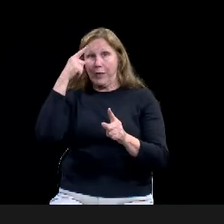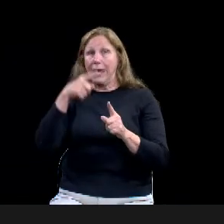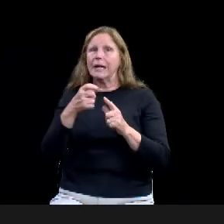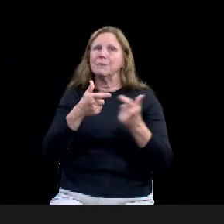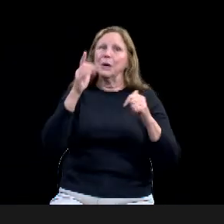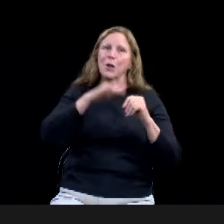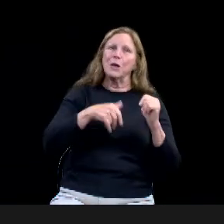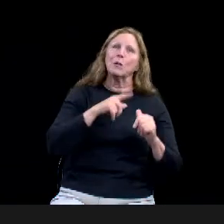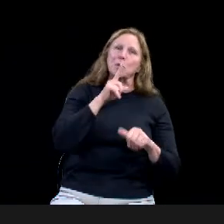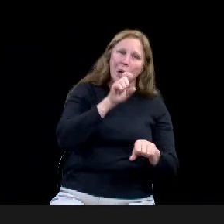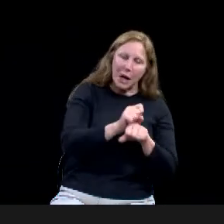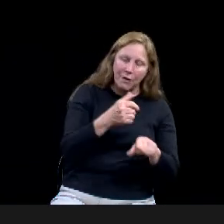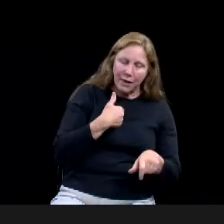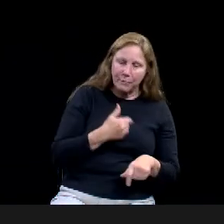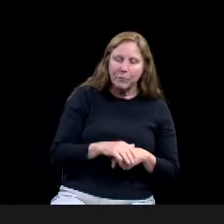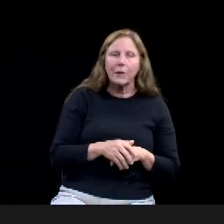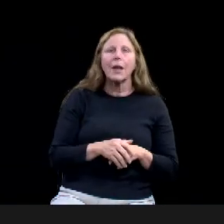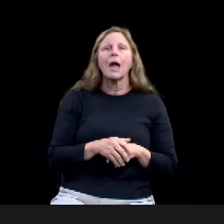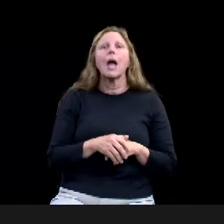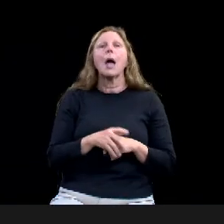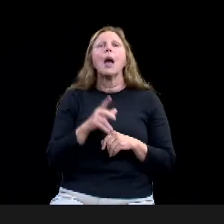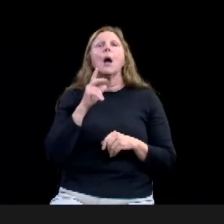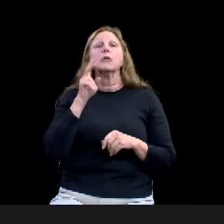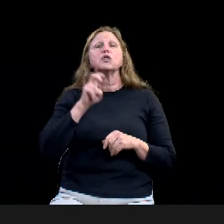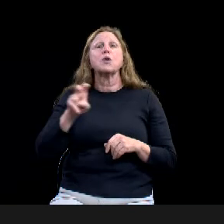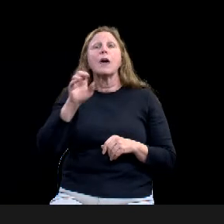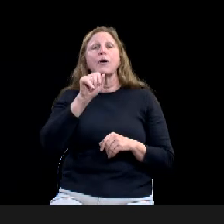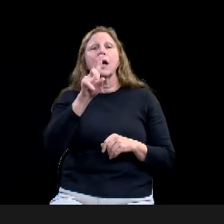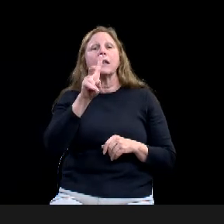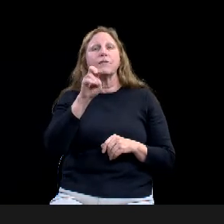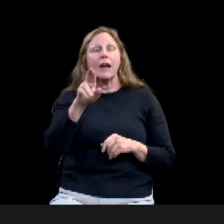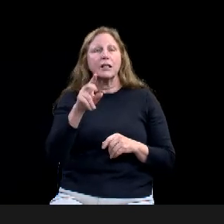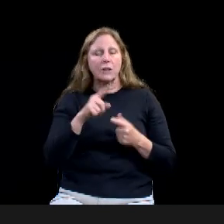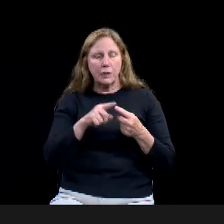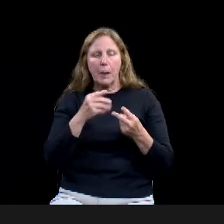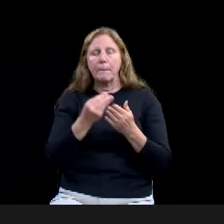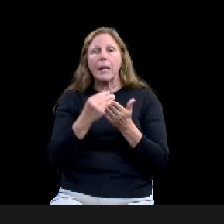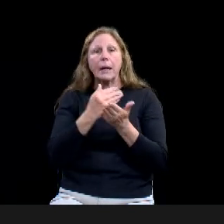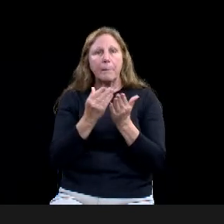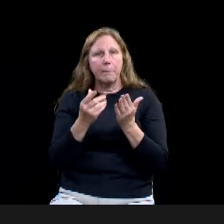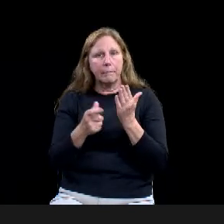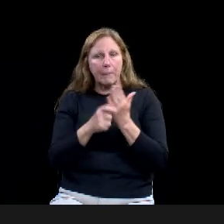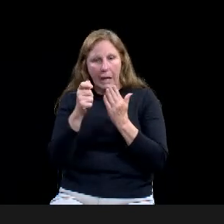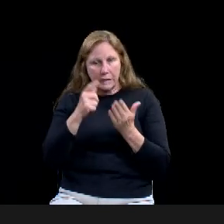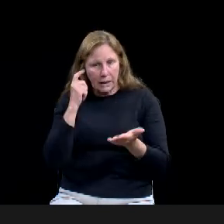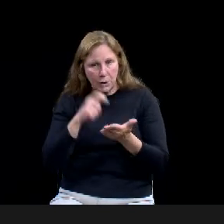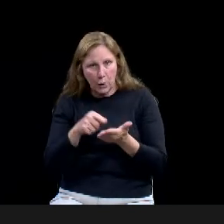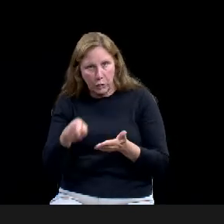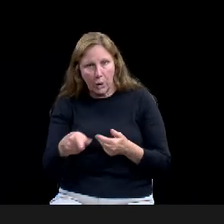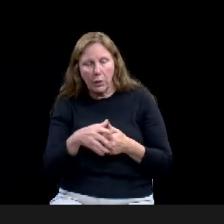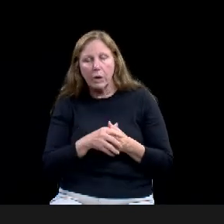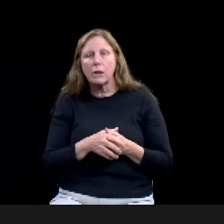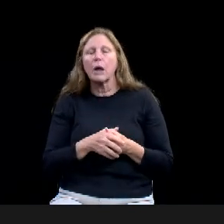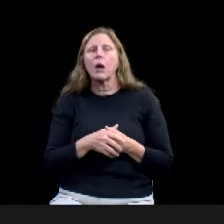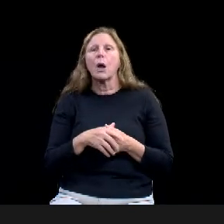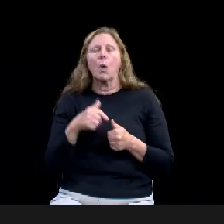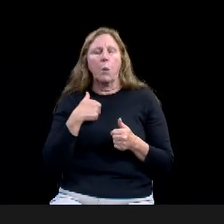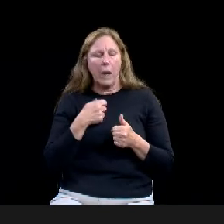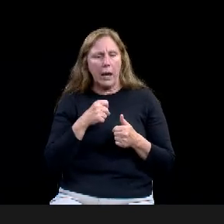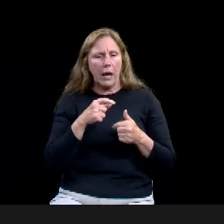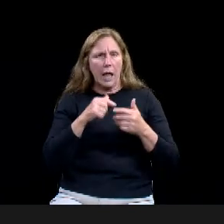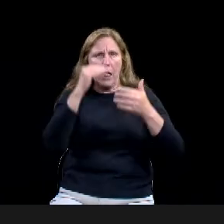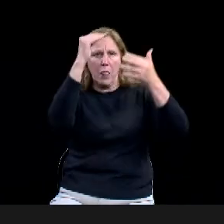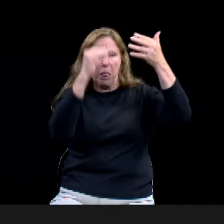We usually rake and within the top 10 museums in the state of Texas, uh, in Texas